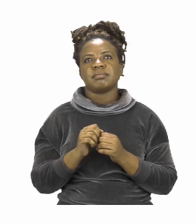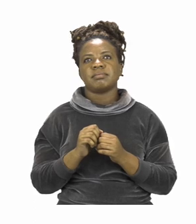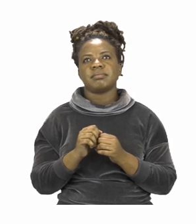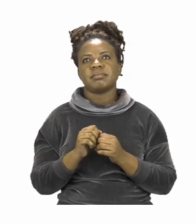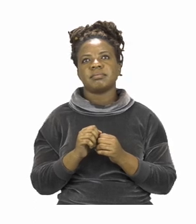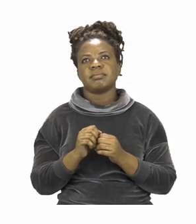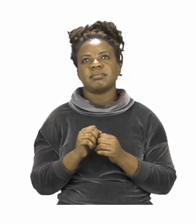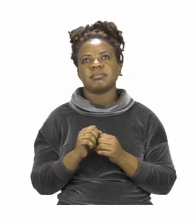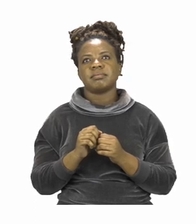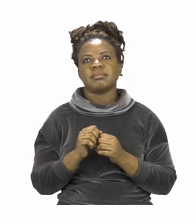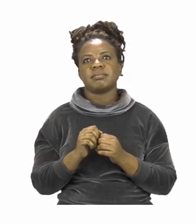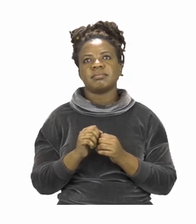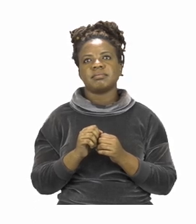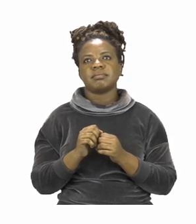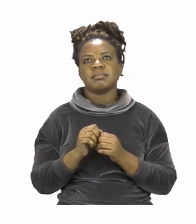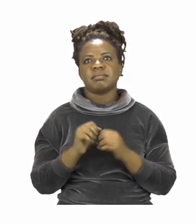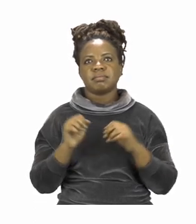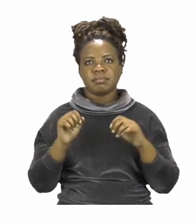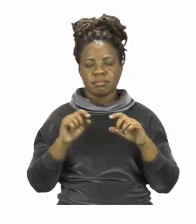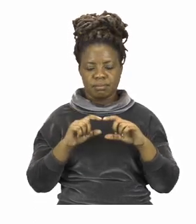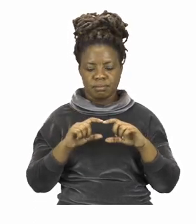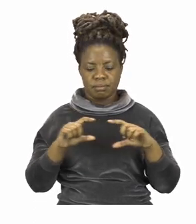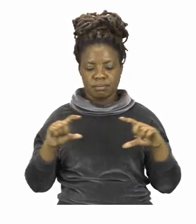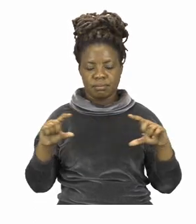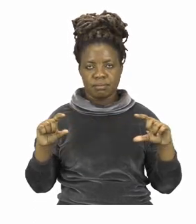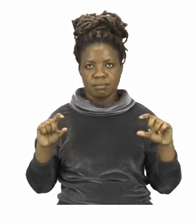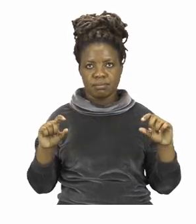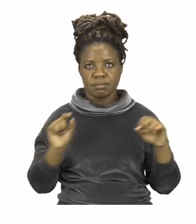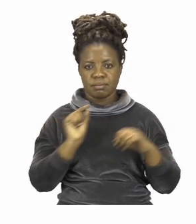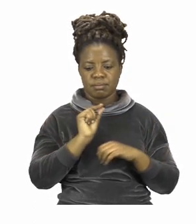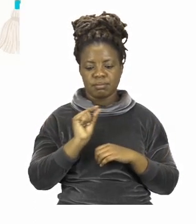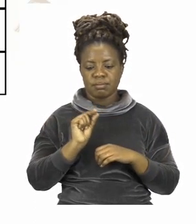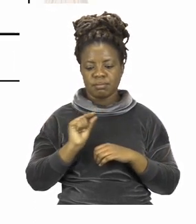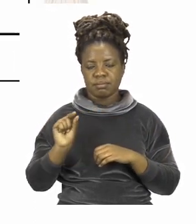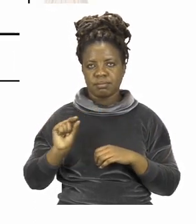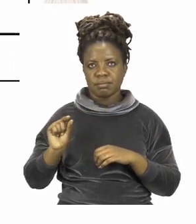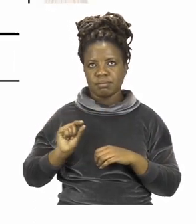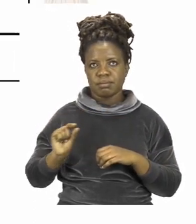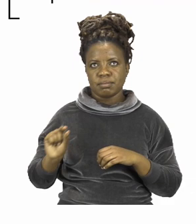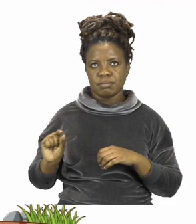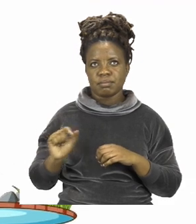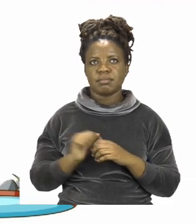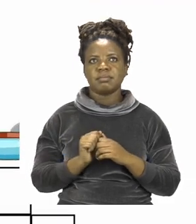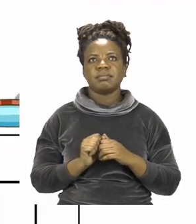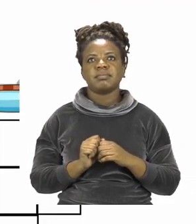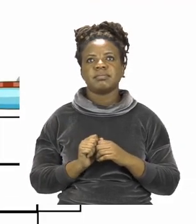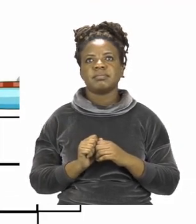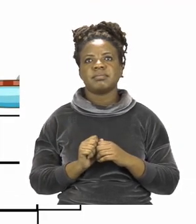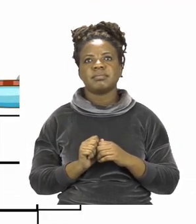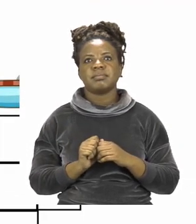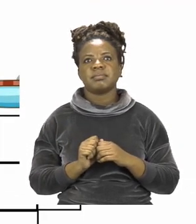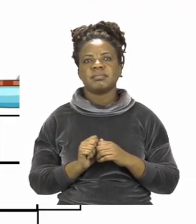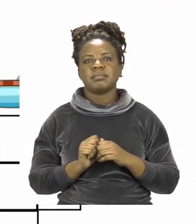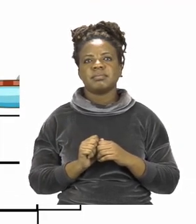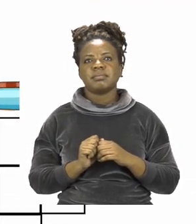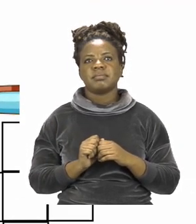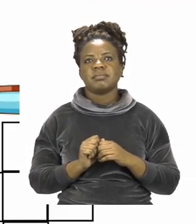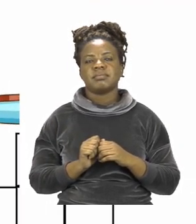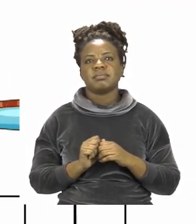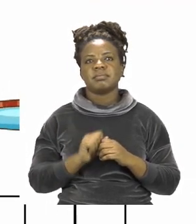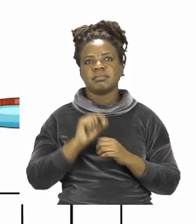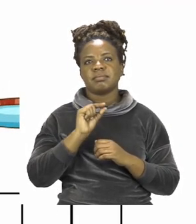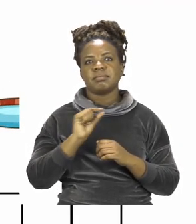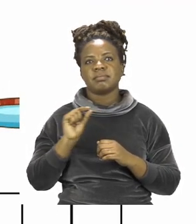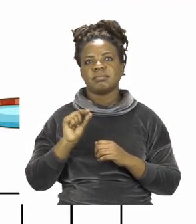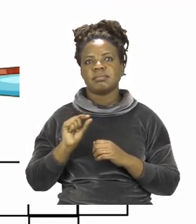to do is to use the word bank below to complete the puzzle. Let's start by reading the words below. So